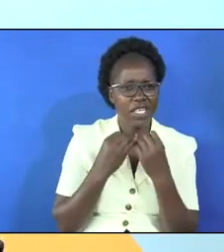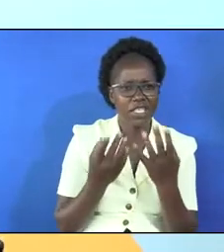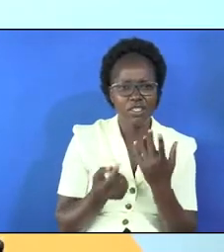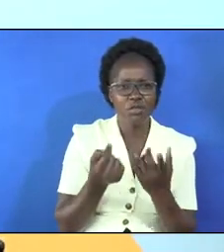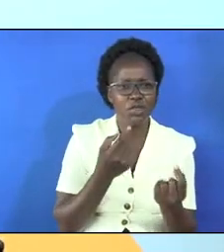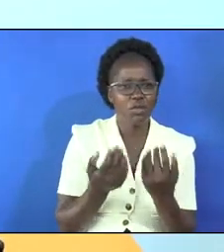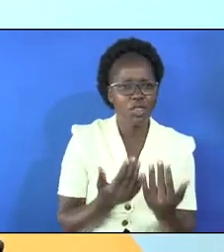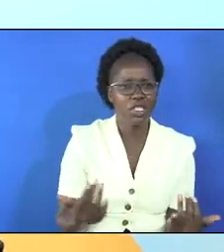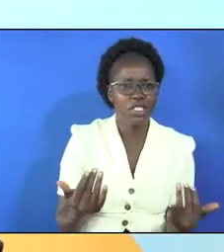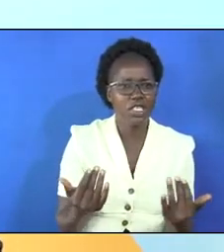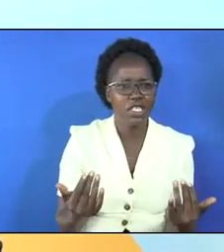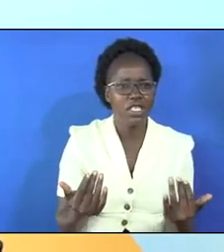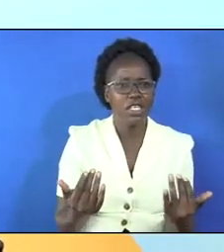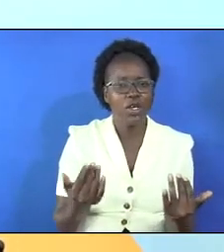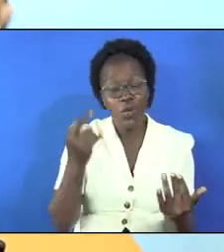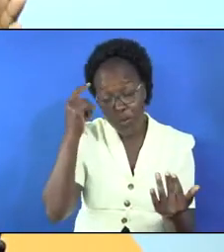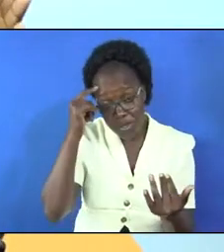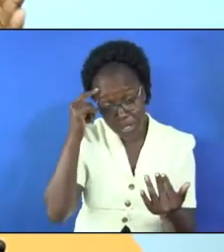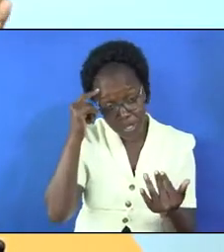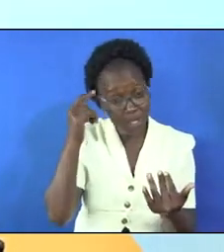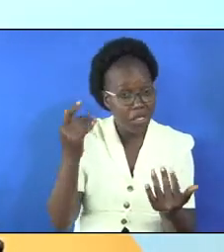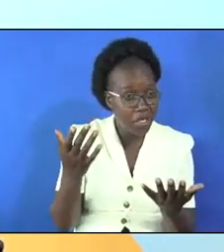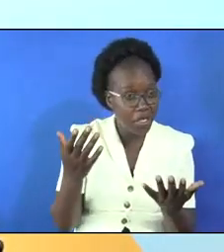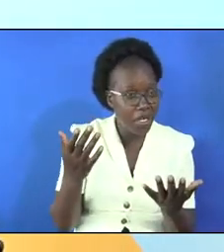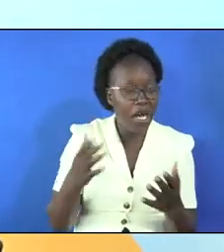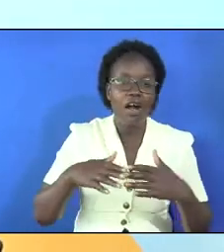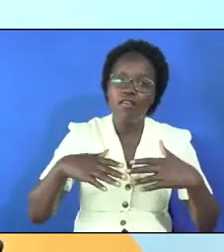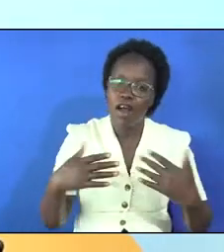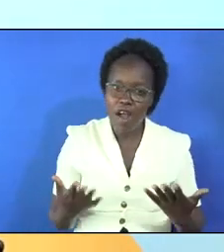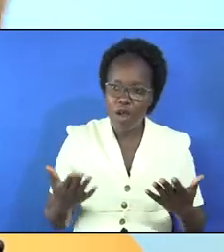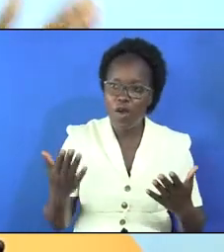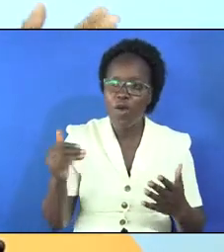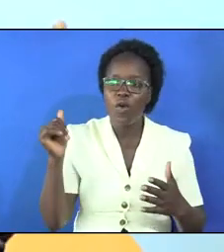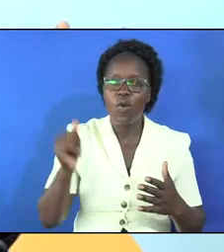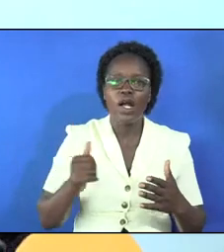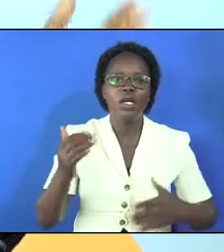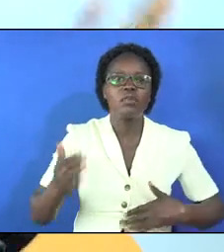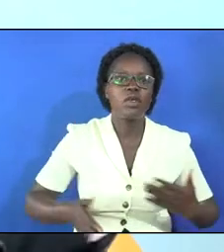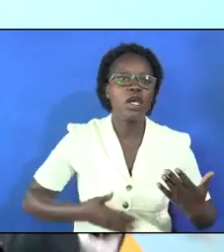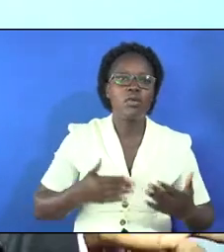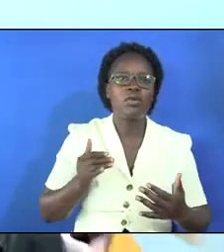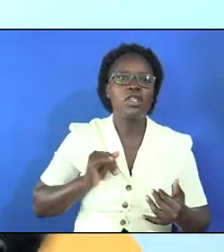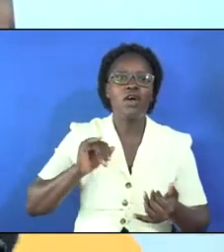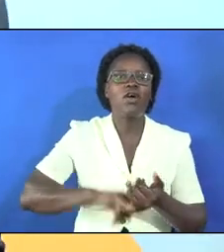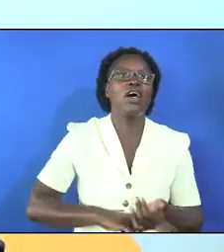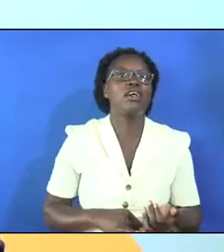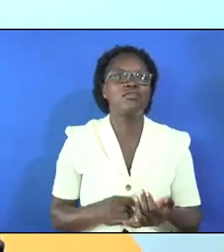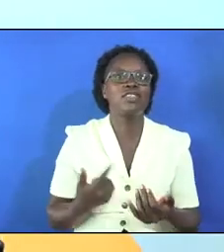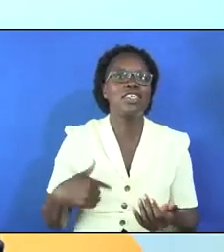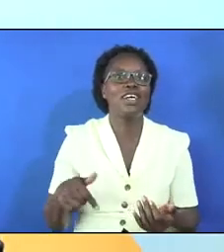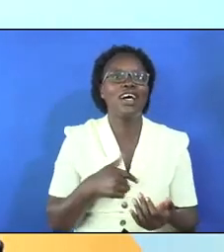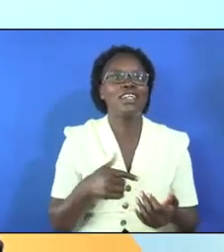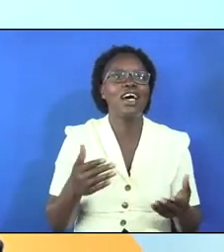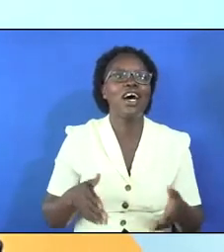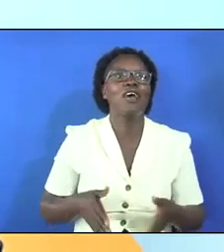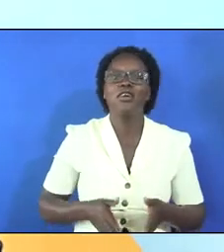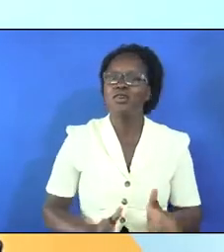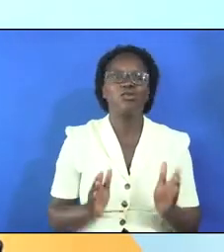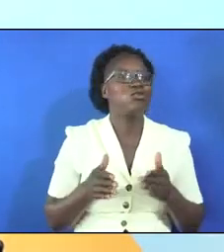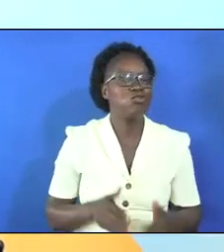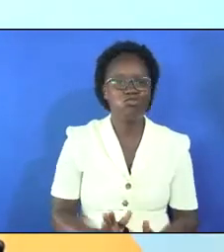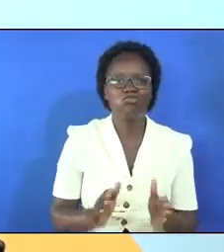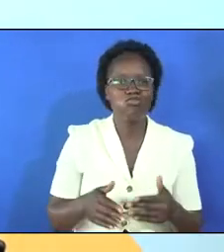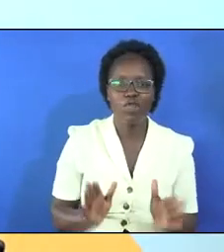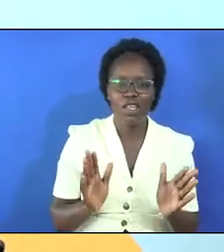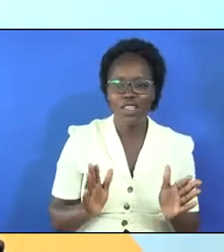are small things as we think of how we can be happy with our wives and producing children